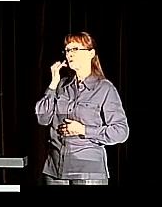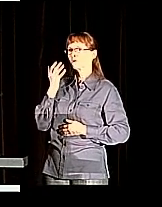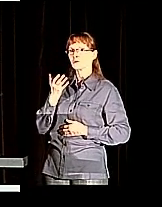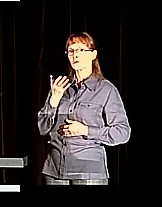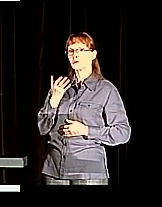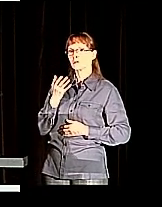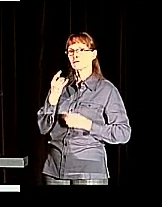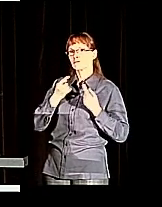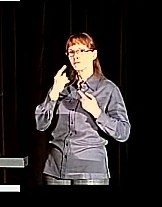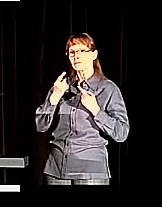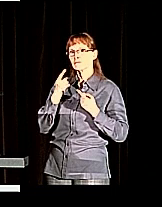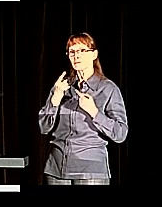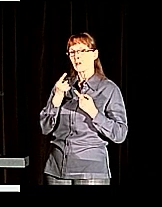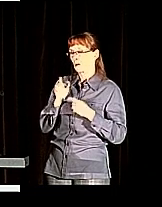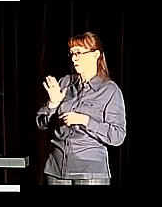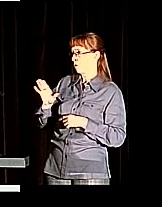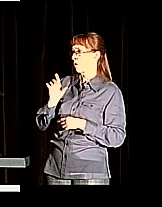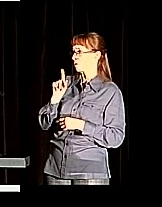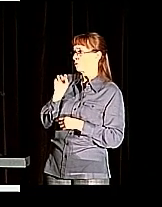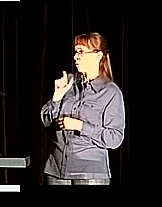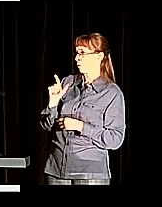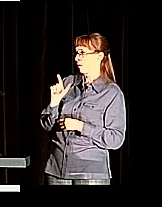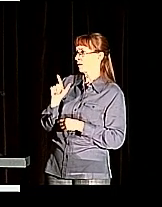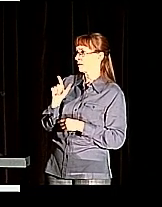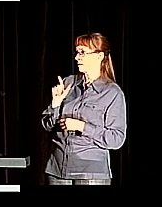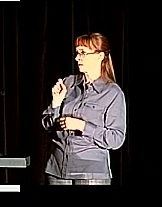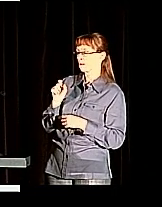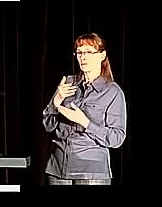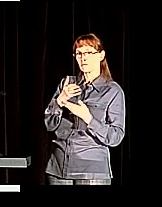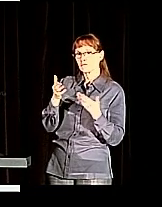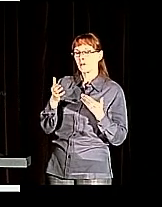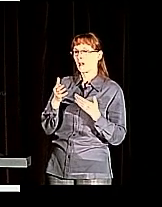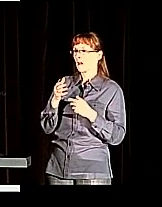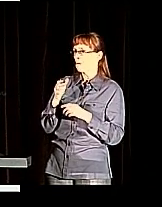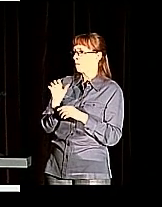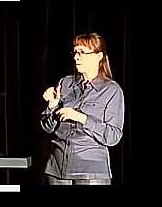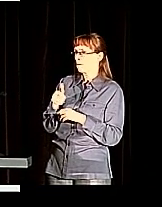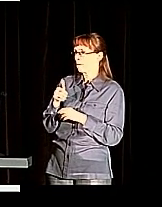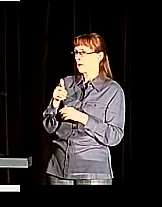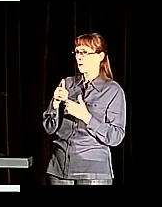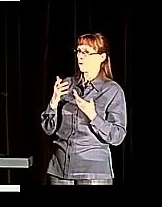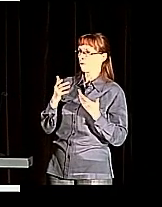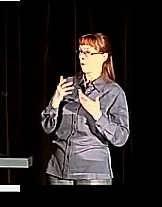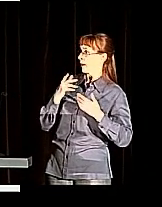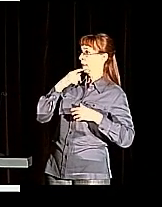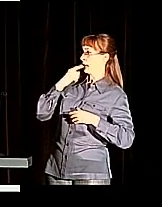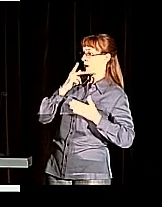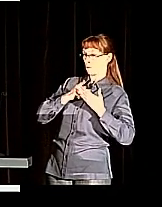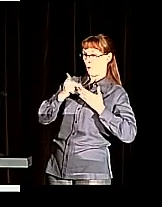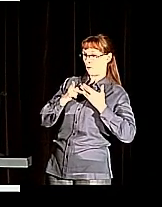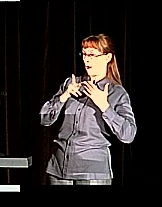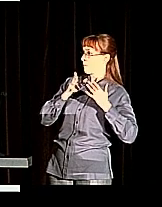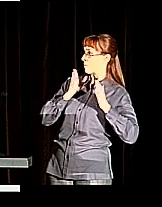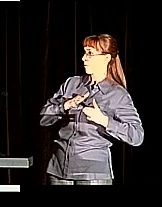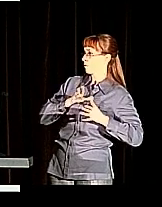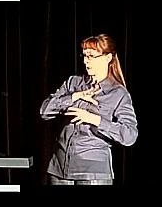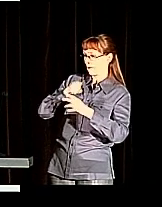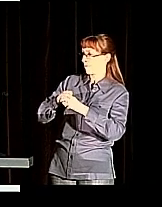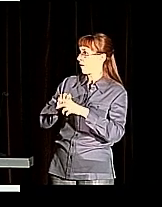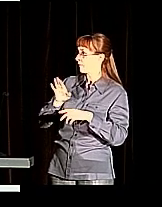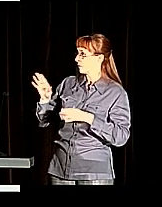in regards to these tools that you've put together, is there any way for well-hearing programmers to get involved in efforts like this?